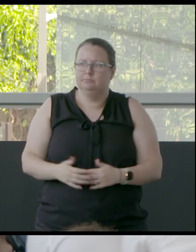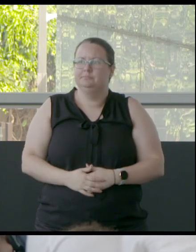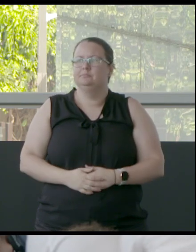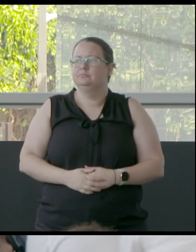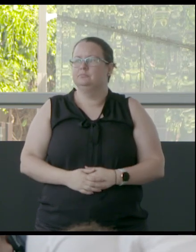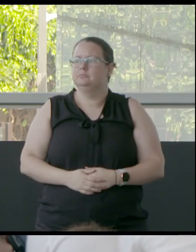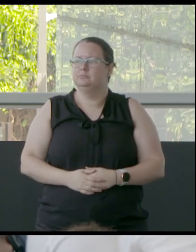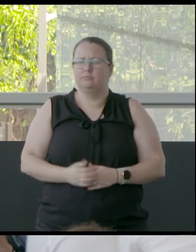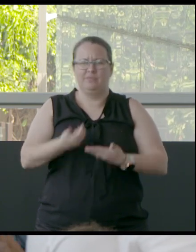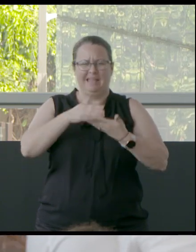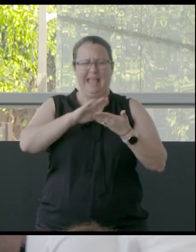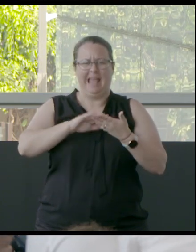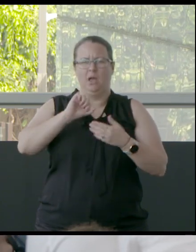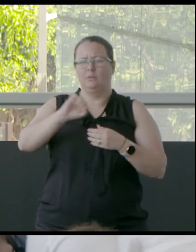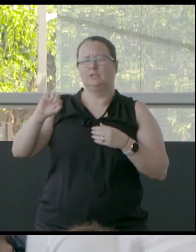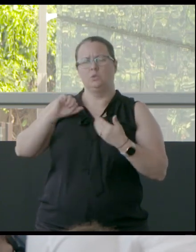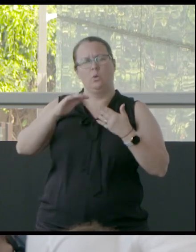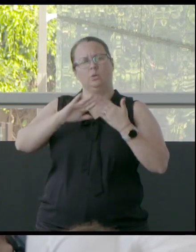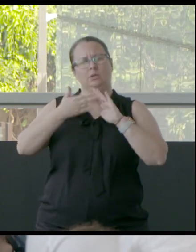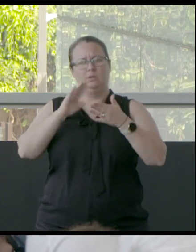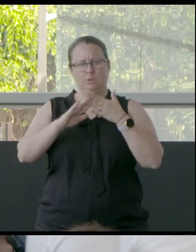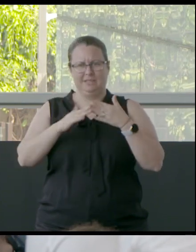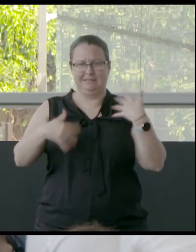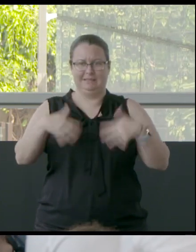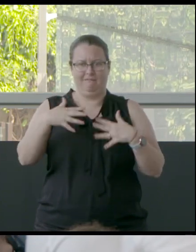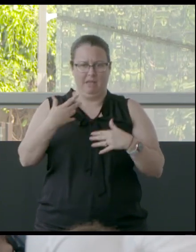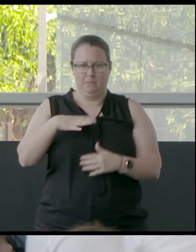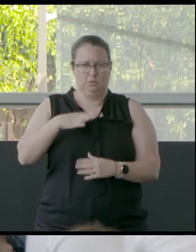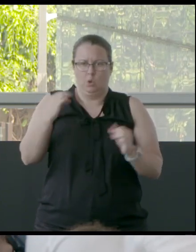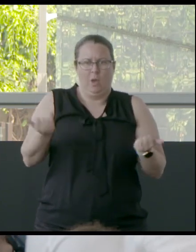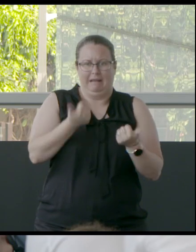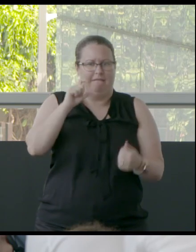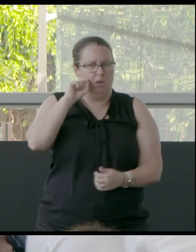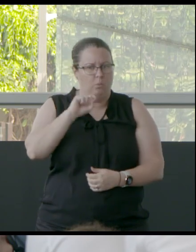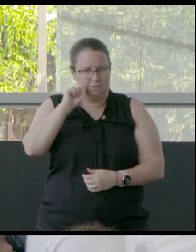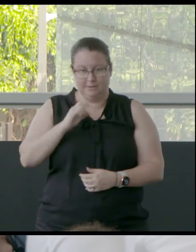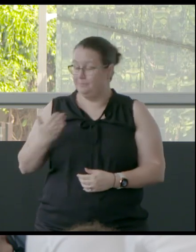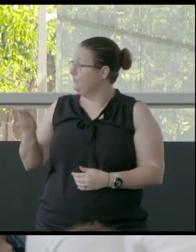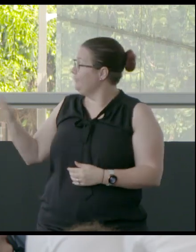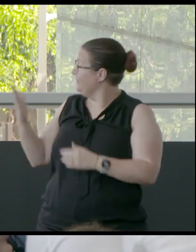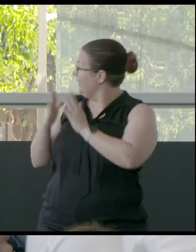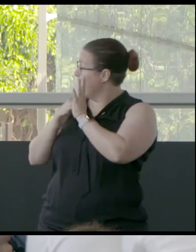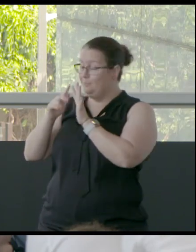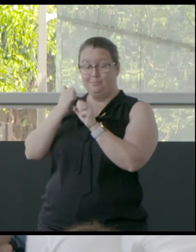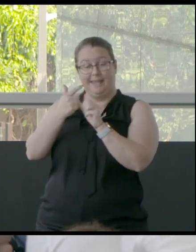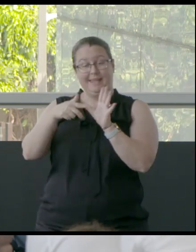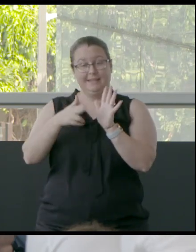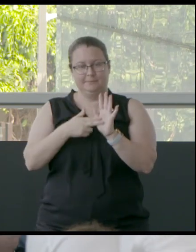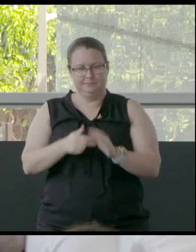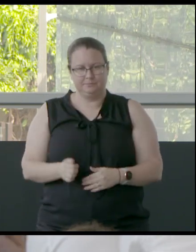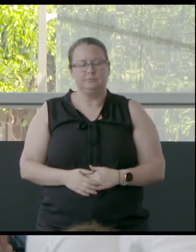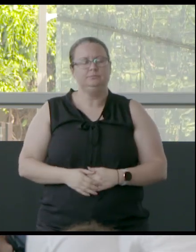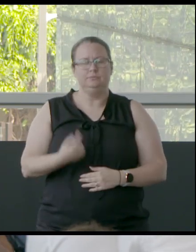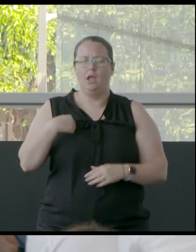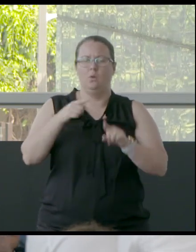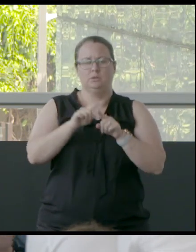how are communities suffering through the scarcity of water? Megan, first to you. Thank you, Daniel. I too would just like to